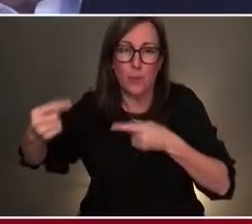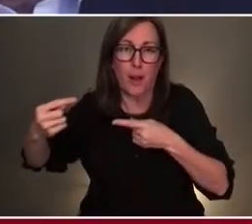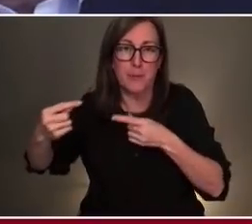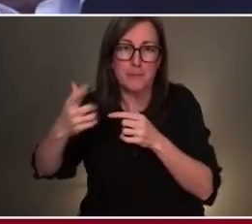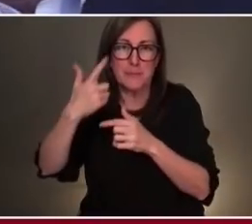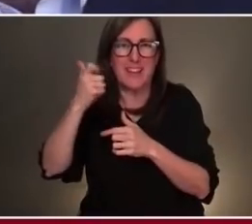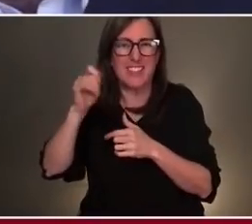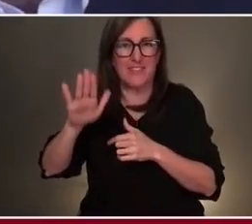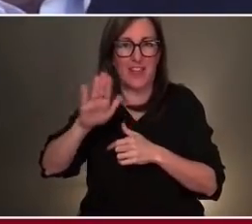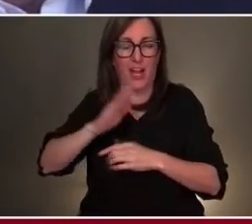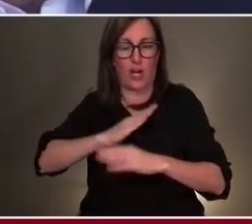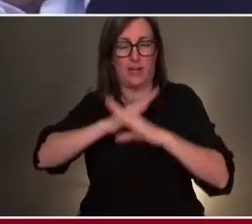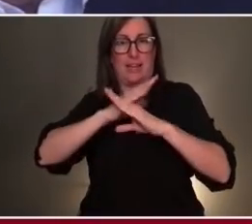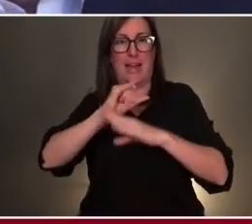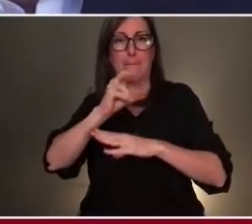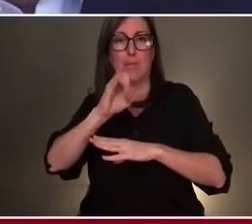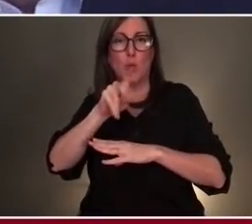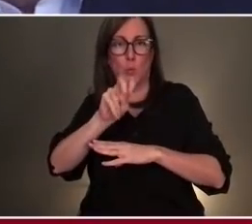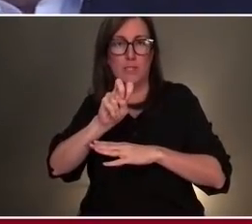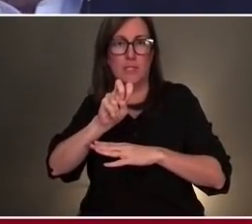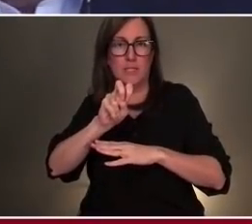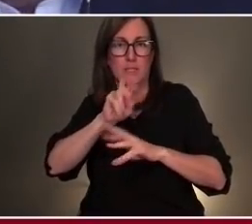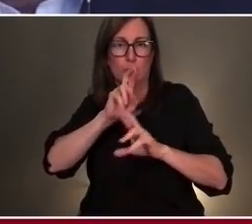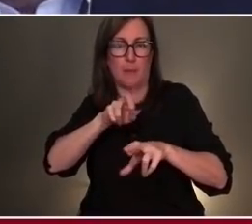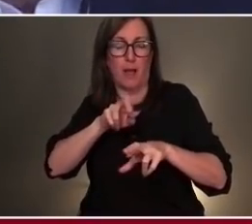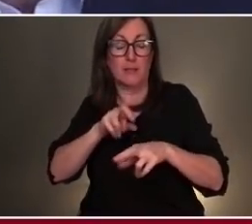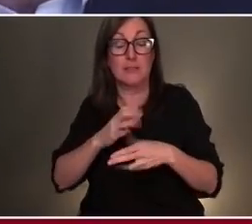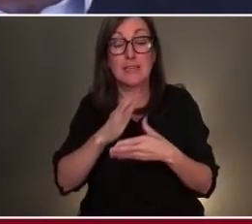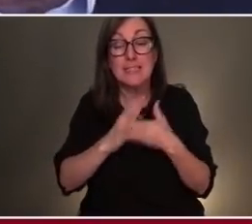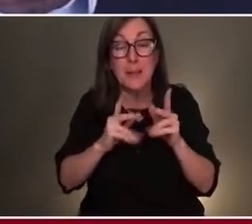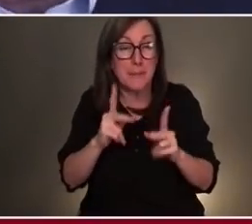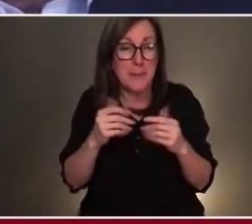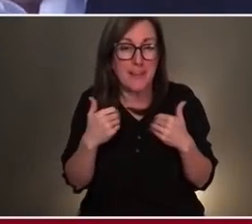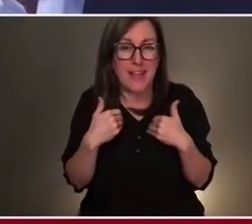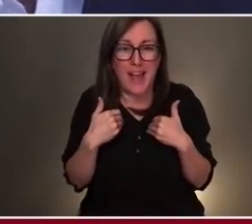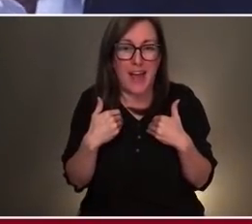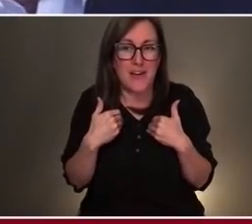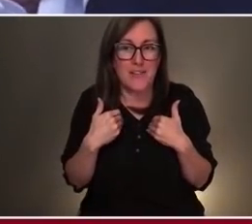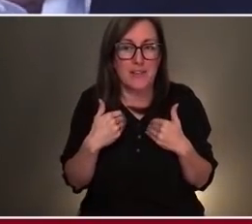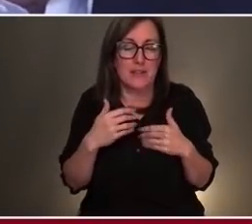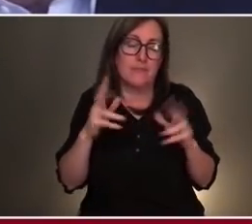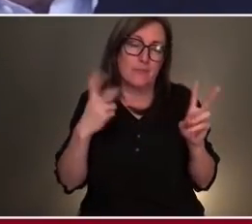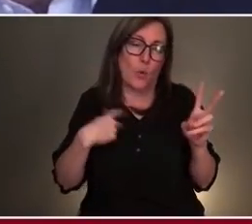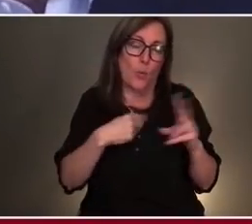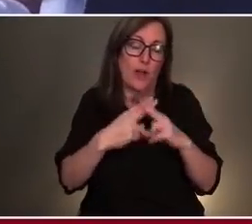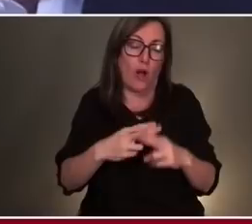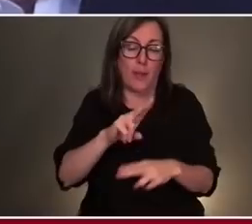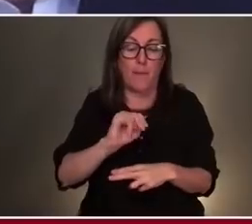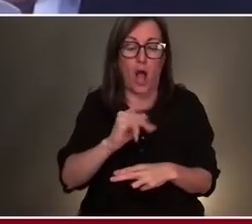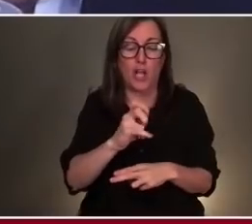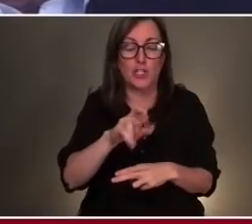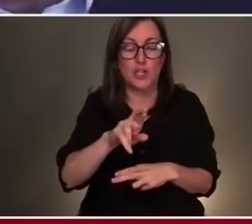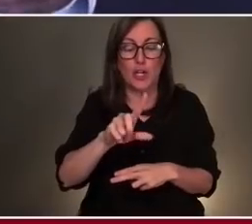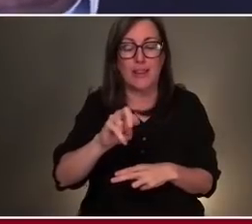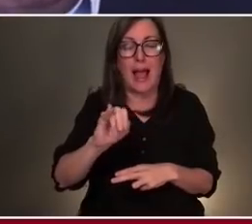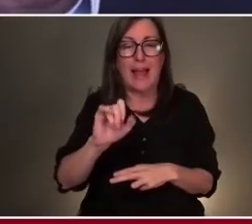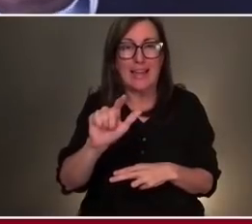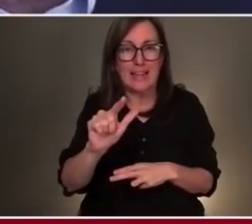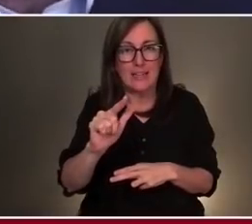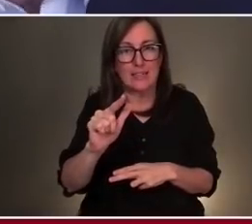immune response. We know people who have underlying comorbidities, as we call them, increased BMIs, other